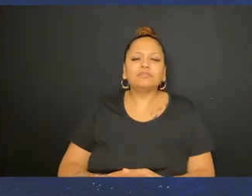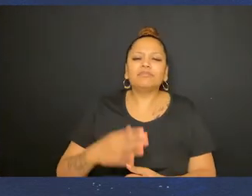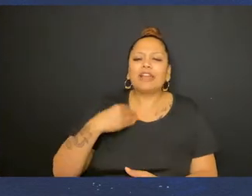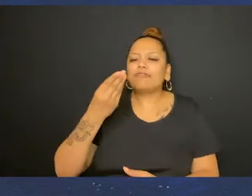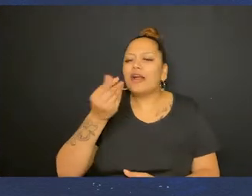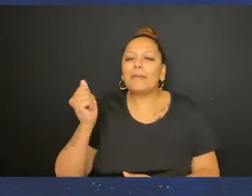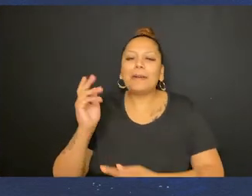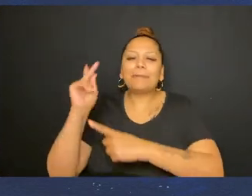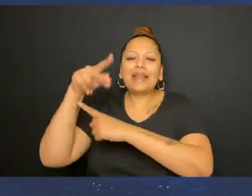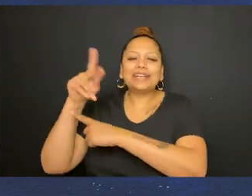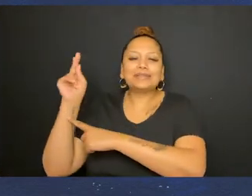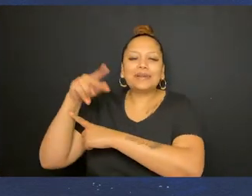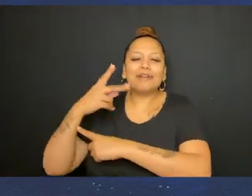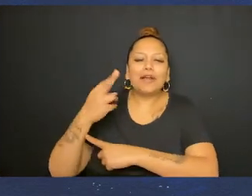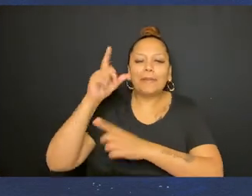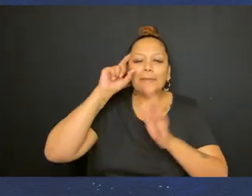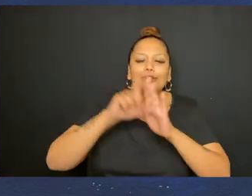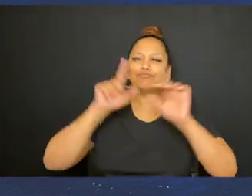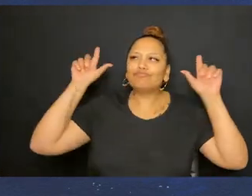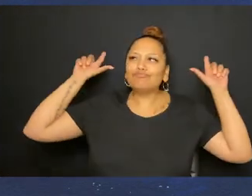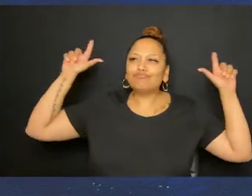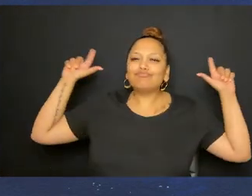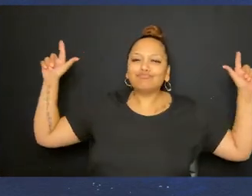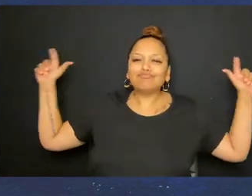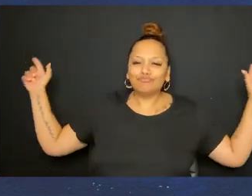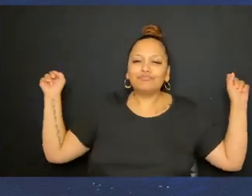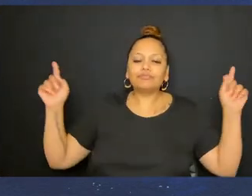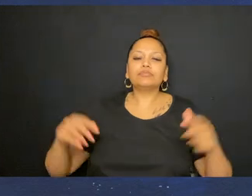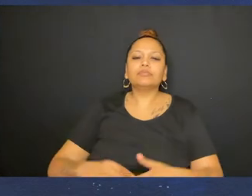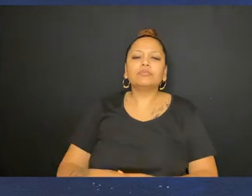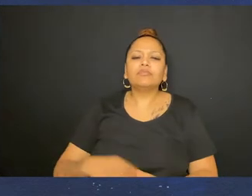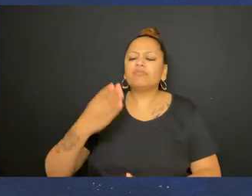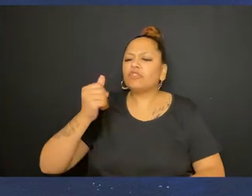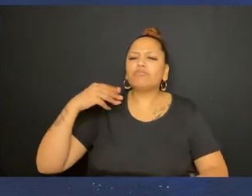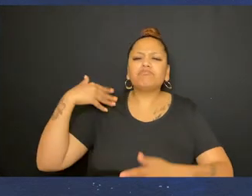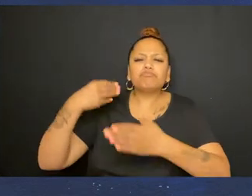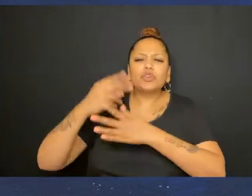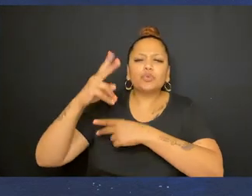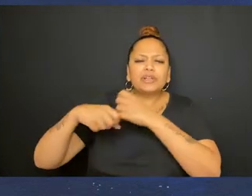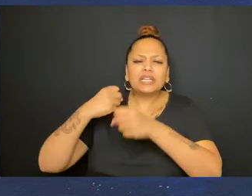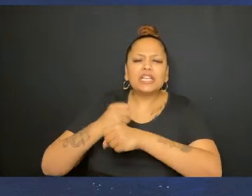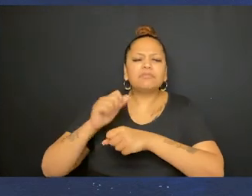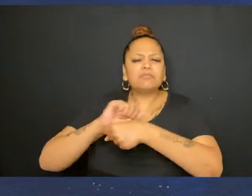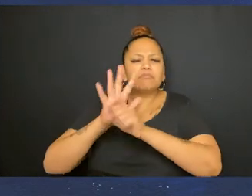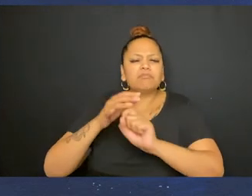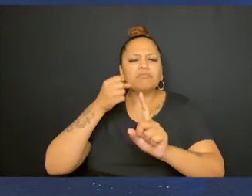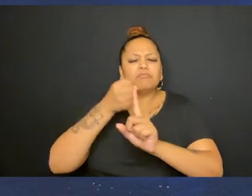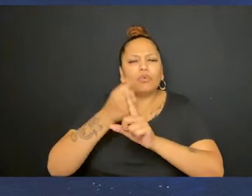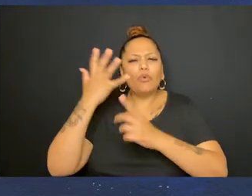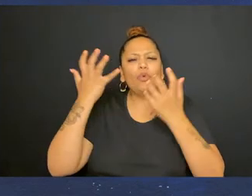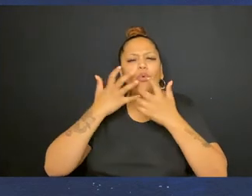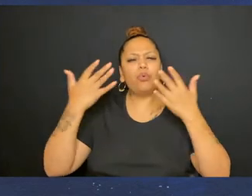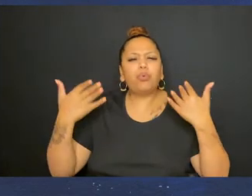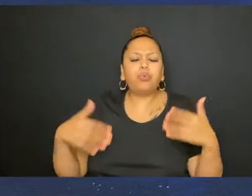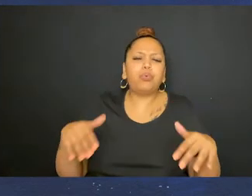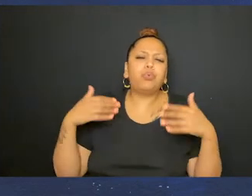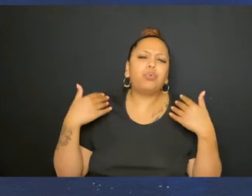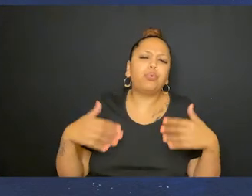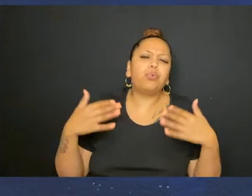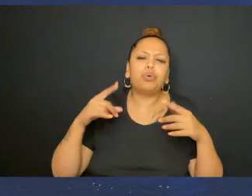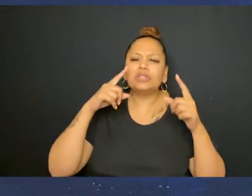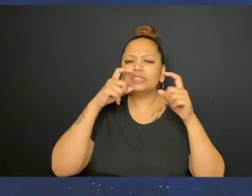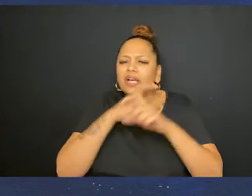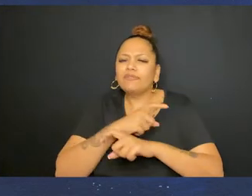which has a couple of plants and a couple of photos and frames on top of it. The past couple of years during the COVID-19 pandemic have been